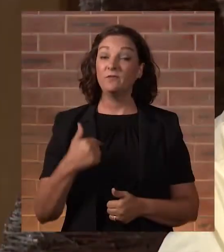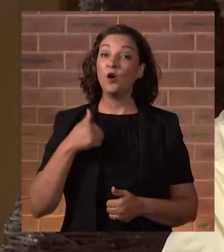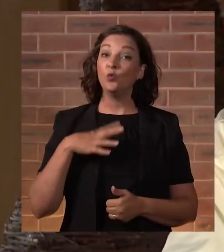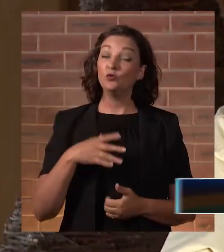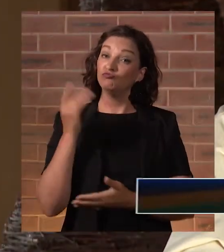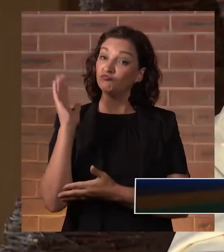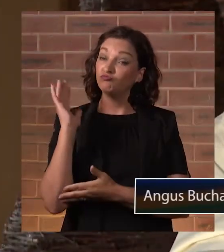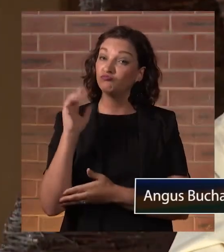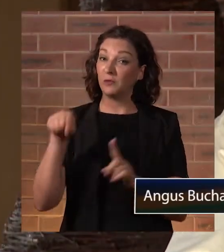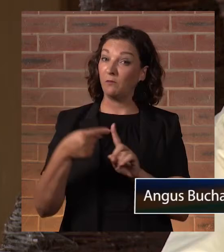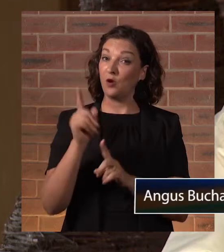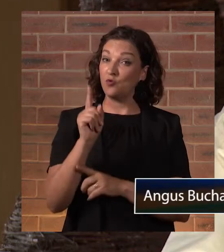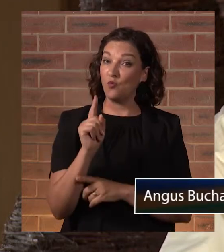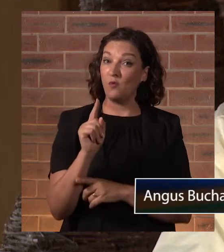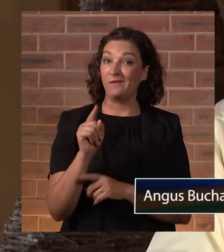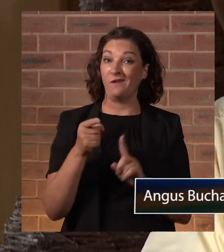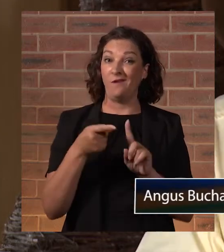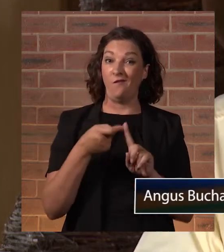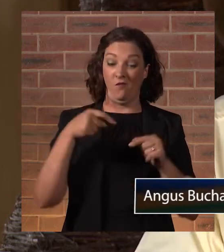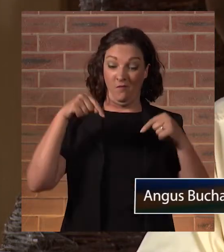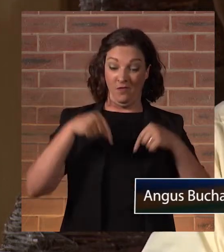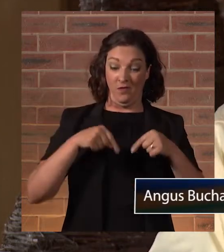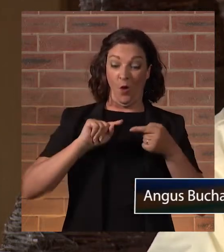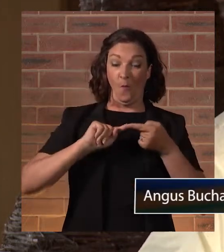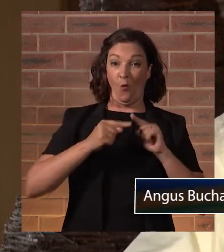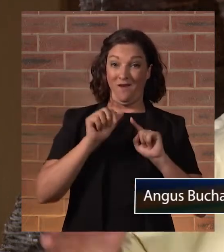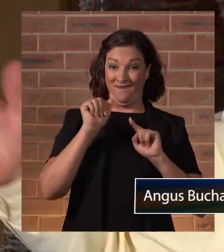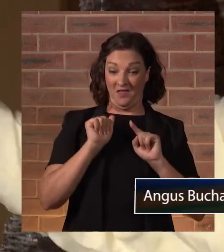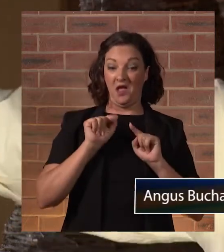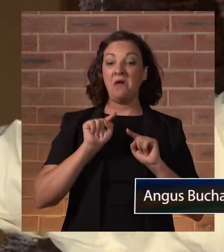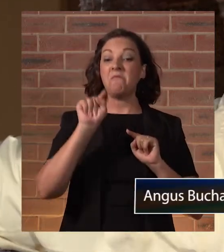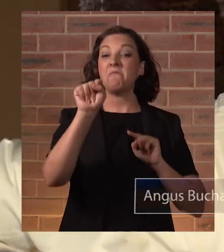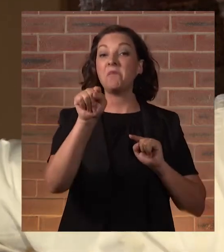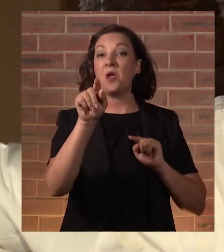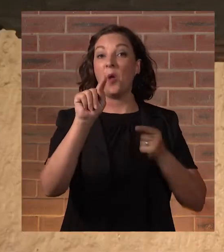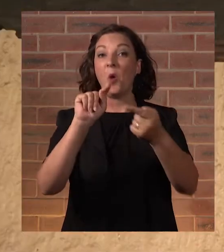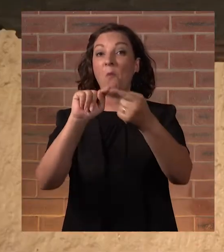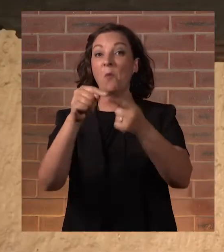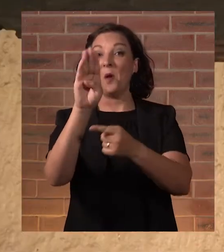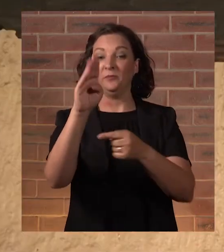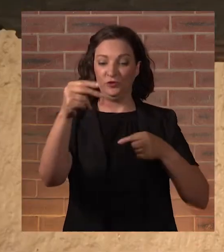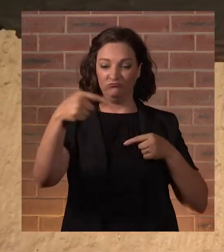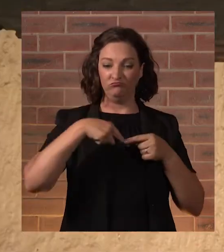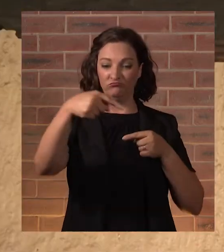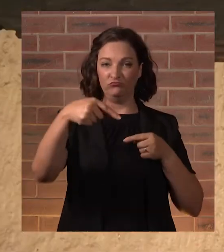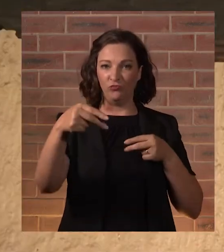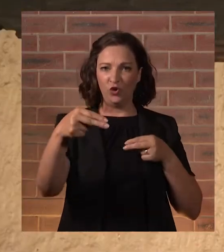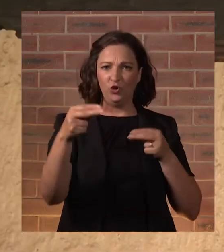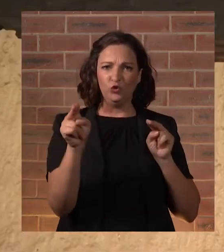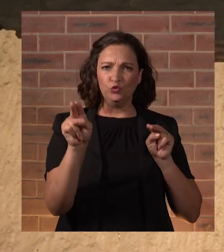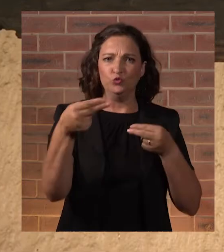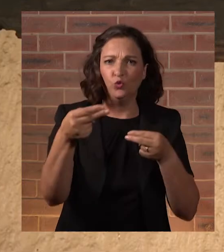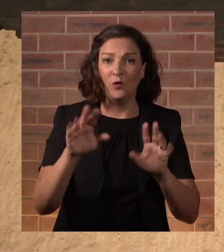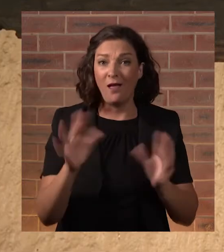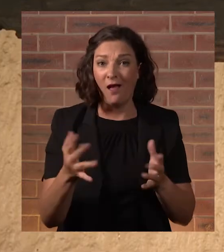I want to speak to you about the shortest distance between two points. The shortest distance between